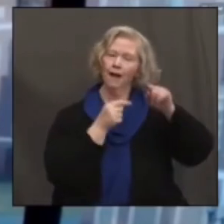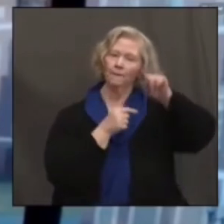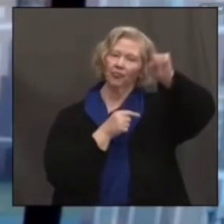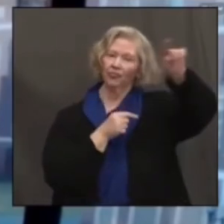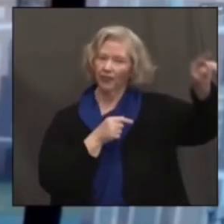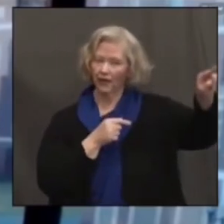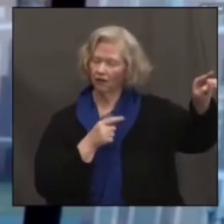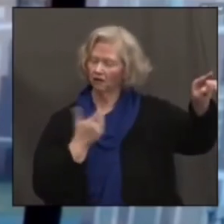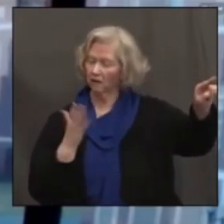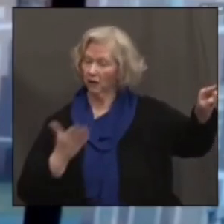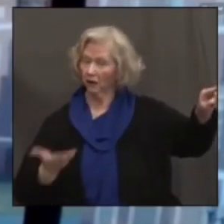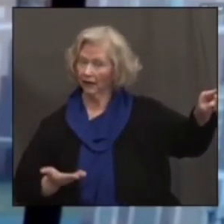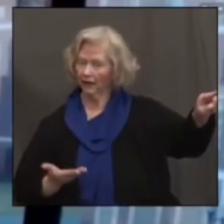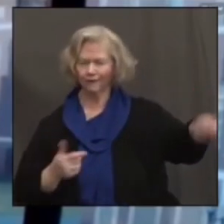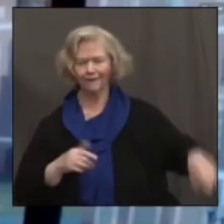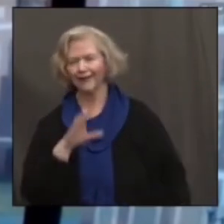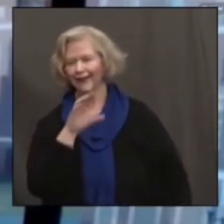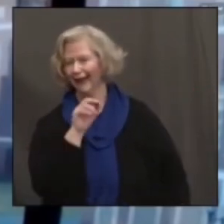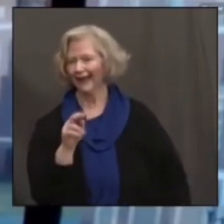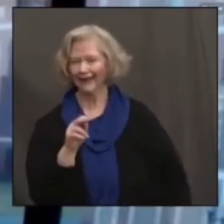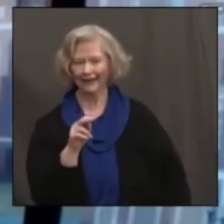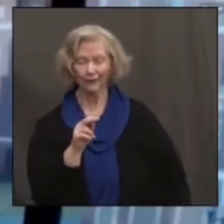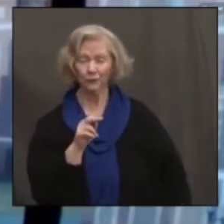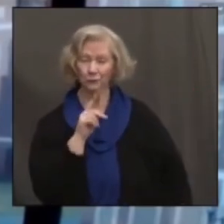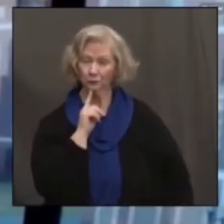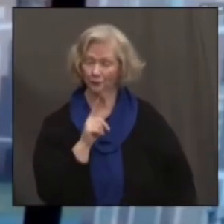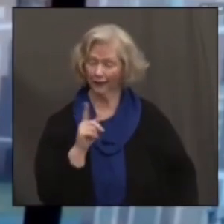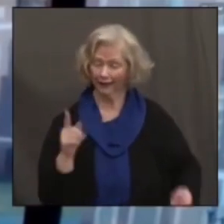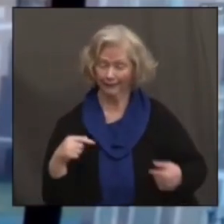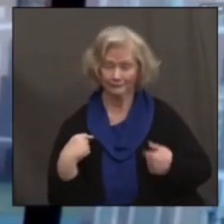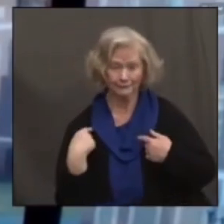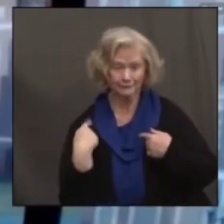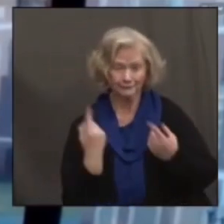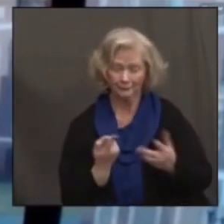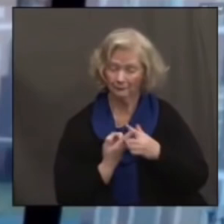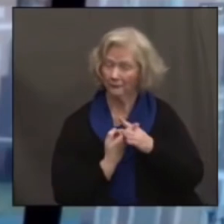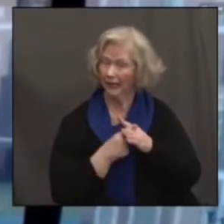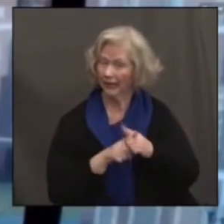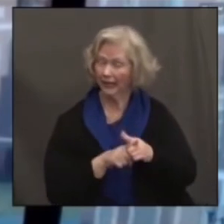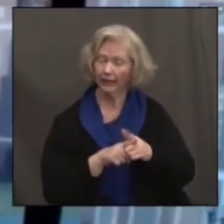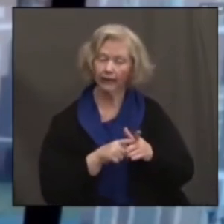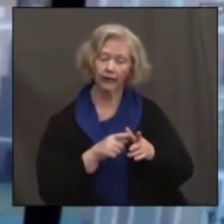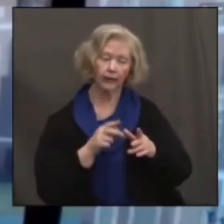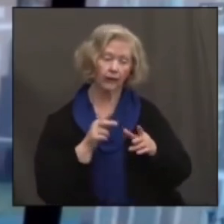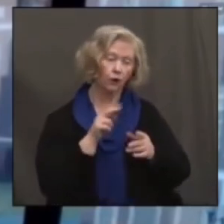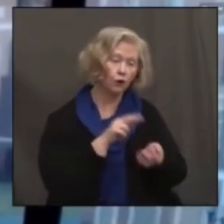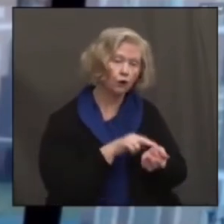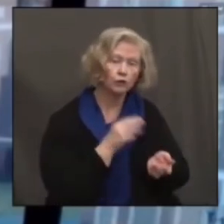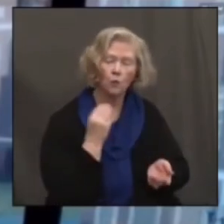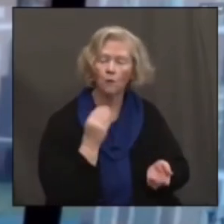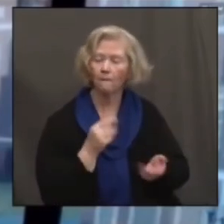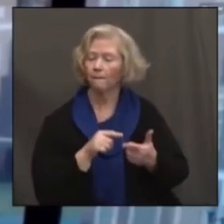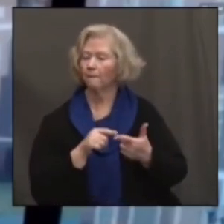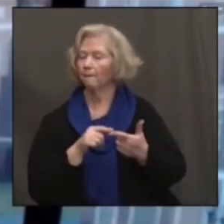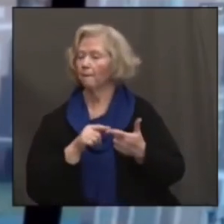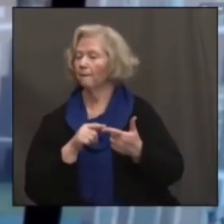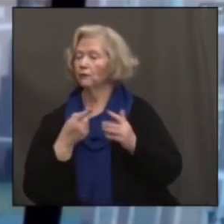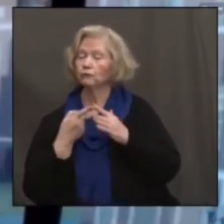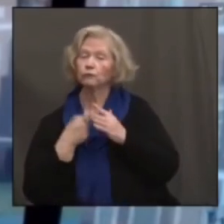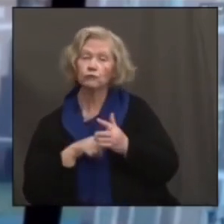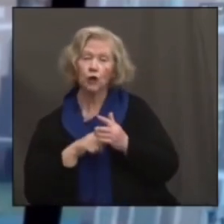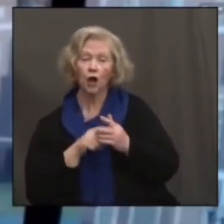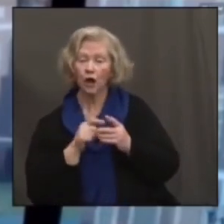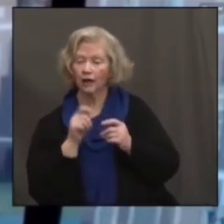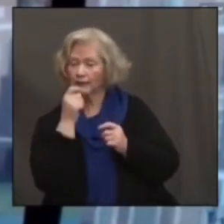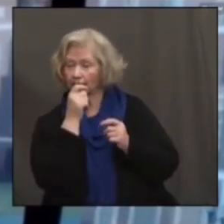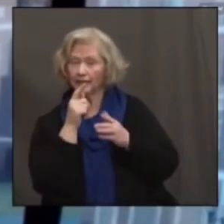But the state is really, you know, I think throughout the epidemic where there's the nursing homes, where there's getting up testing in our underserved communities